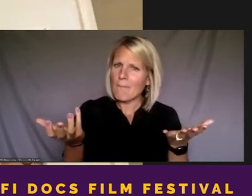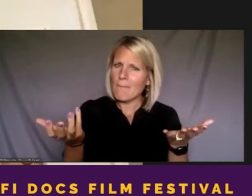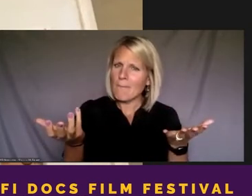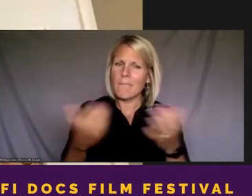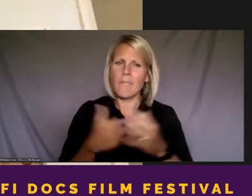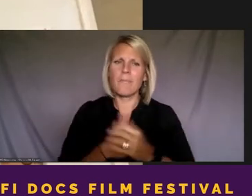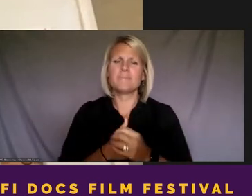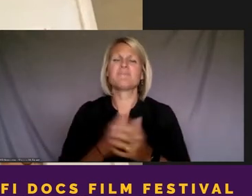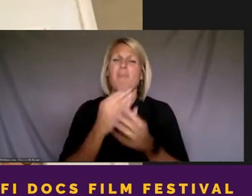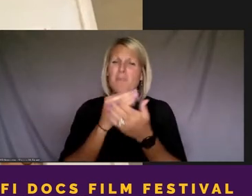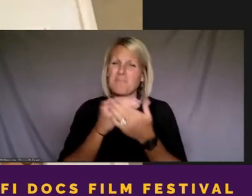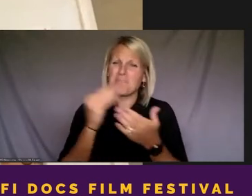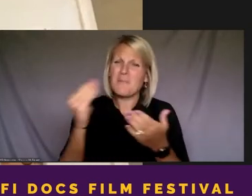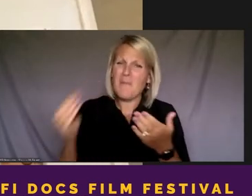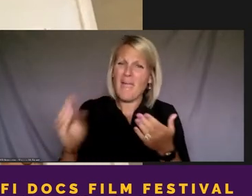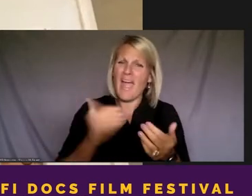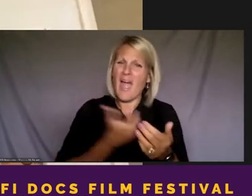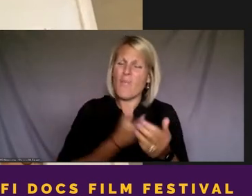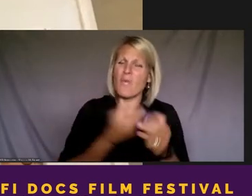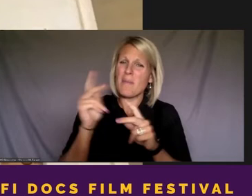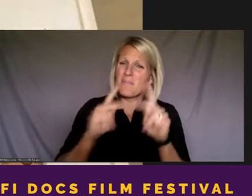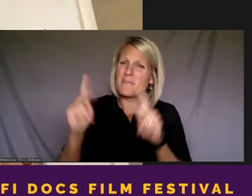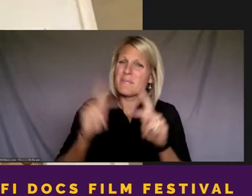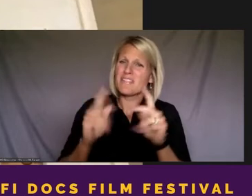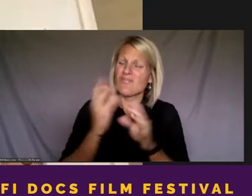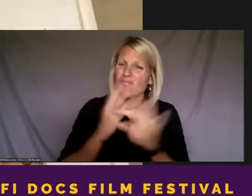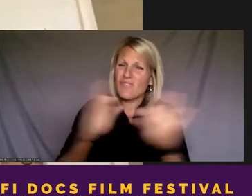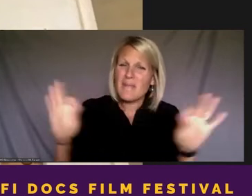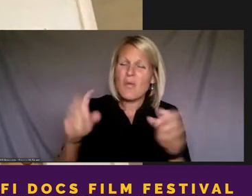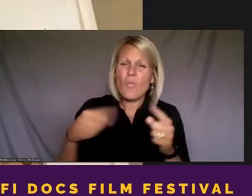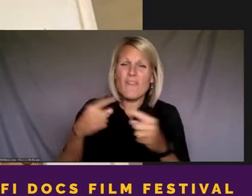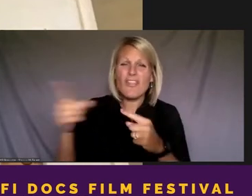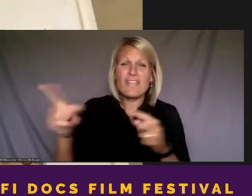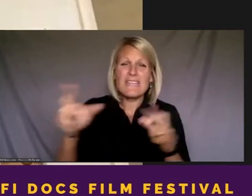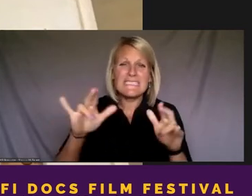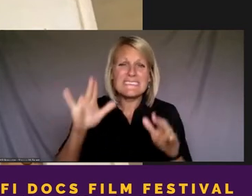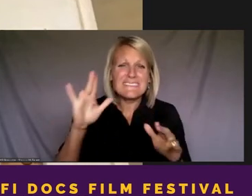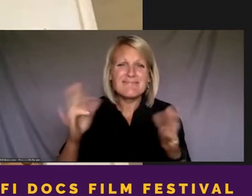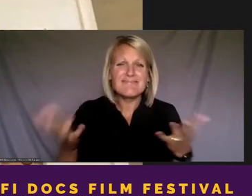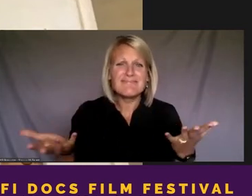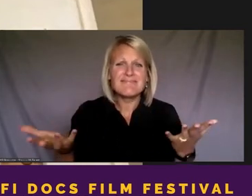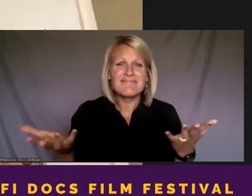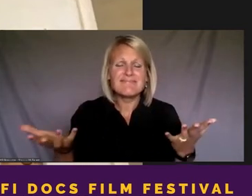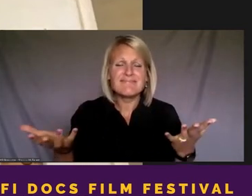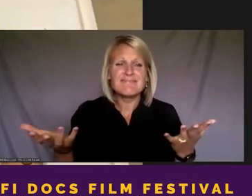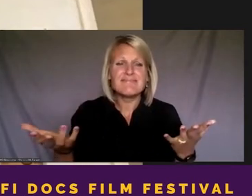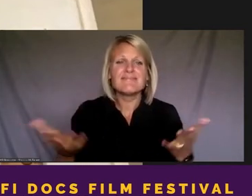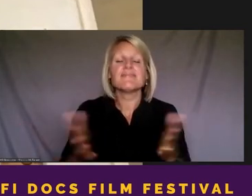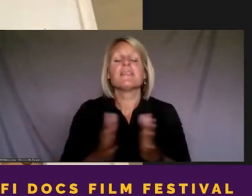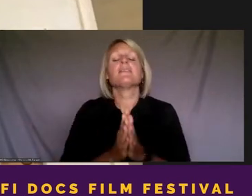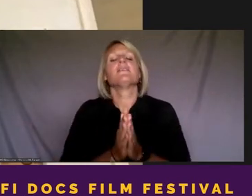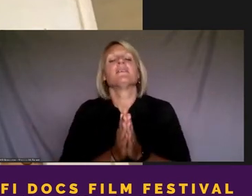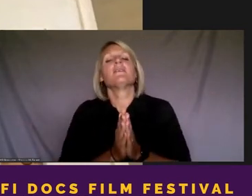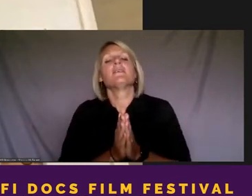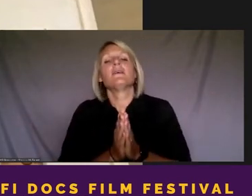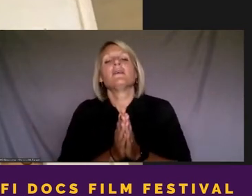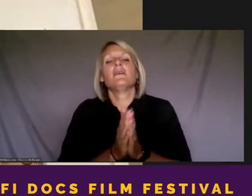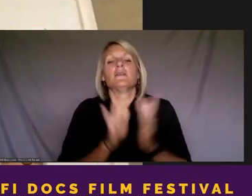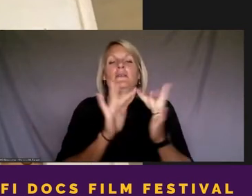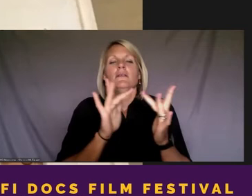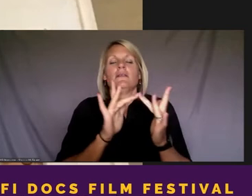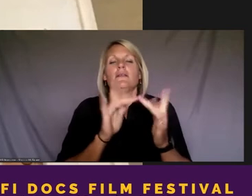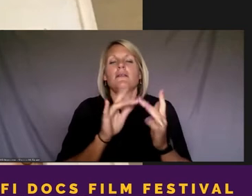when they're innocent? So in that, I got connected with Ms. Yvette